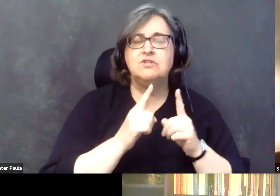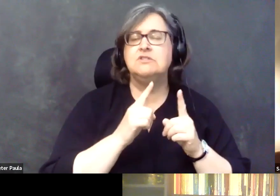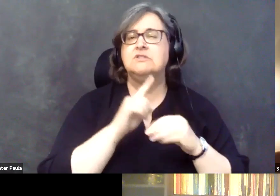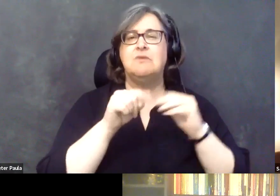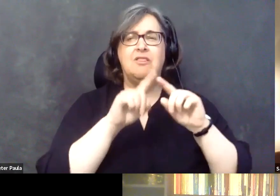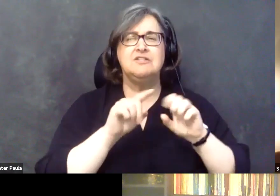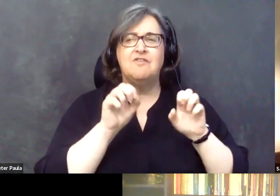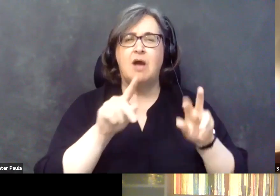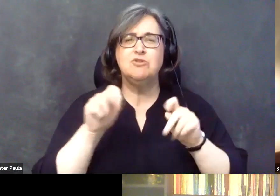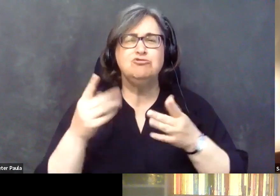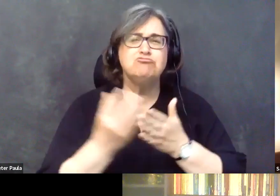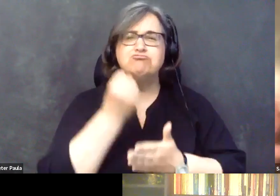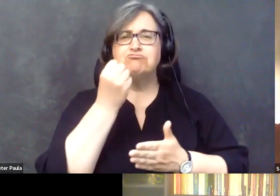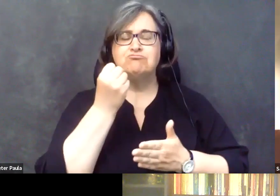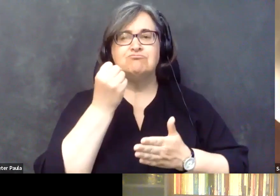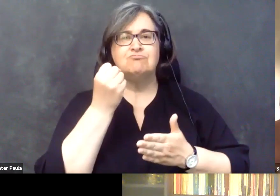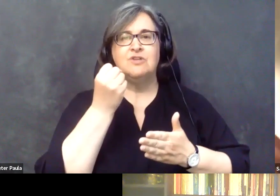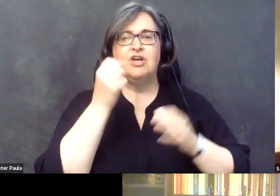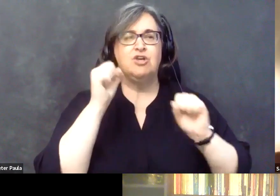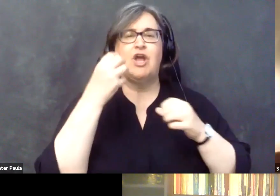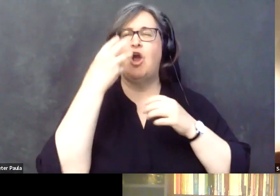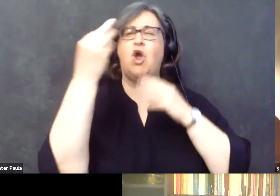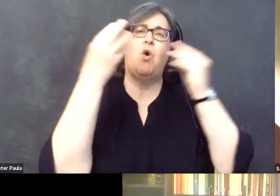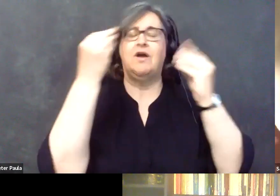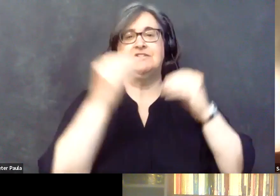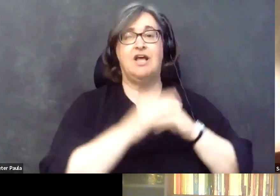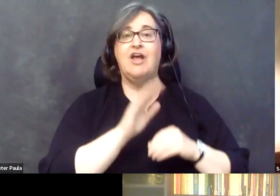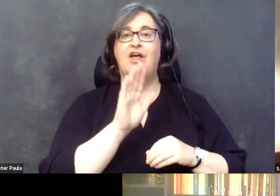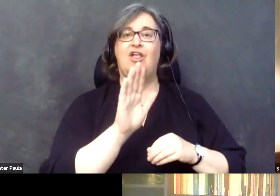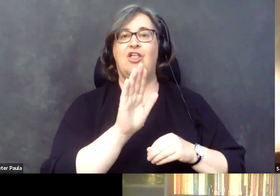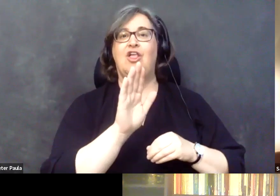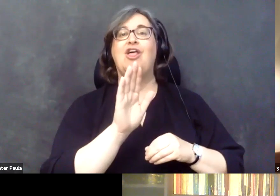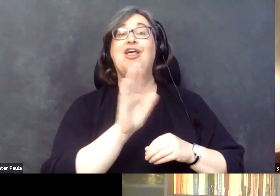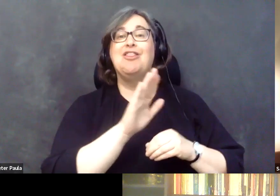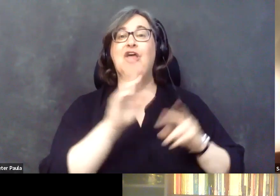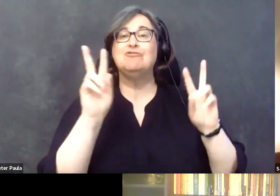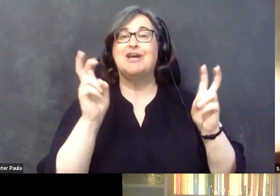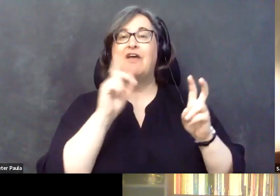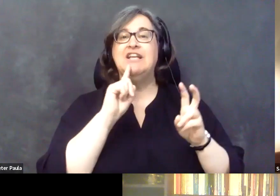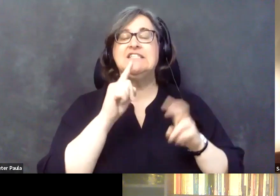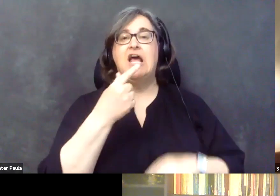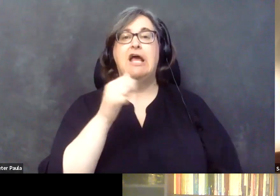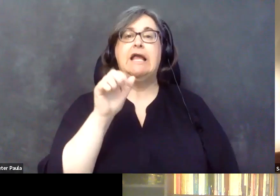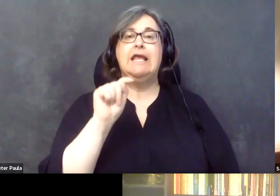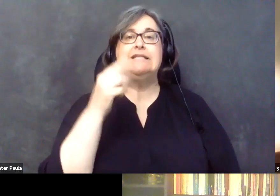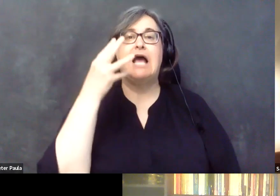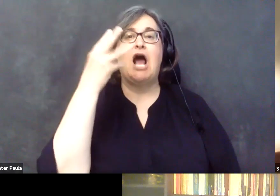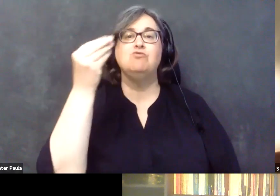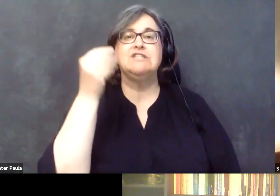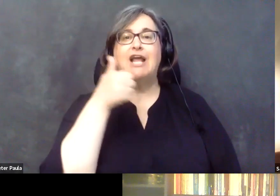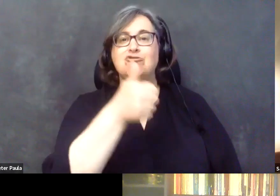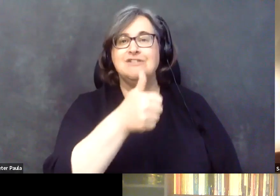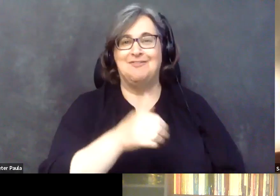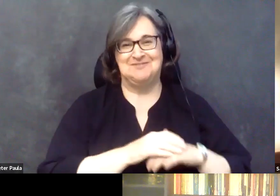opportunities and opportunities to get outside. Their tagline is get outside yourself. And they have worked